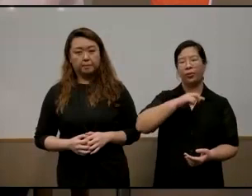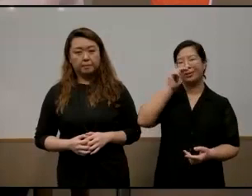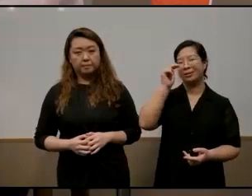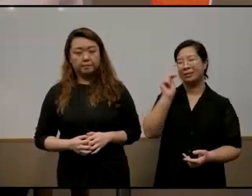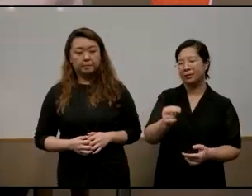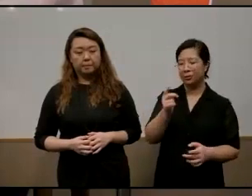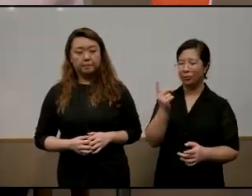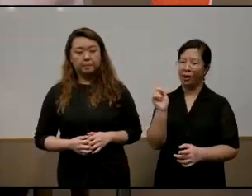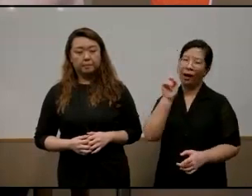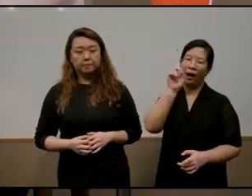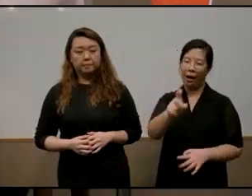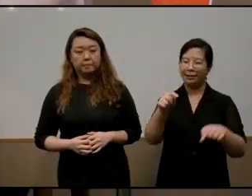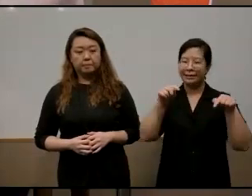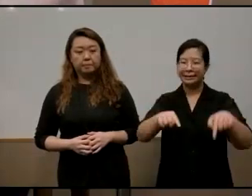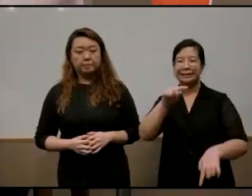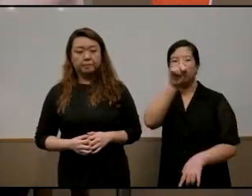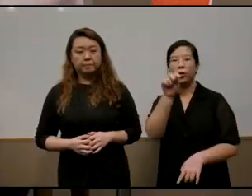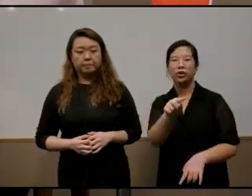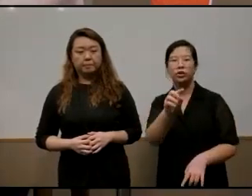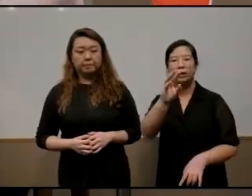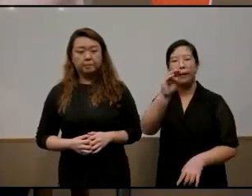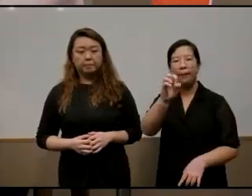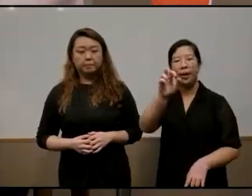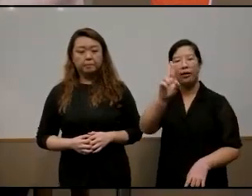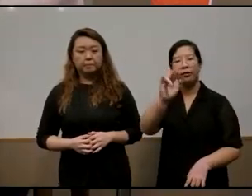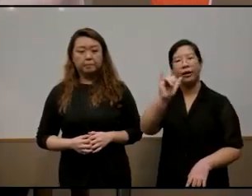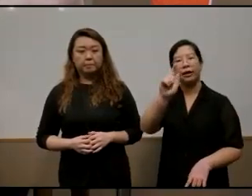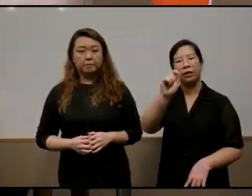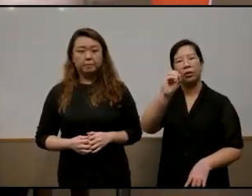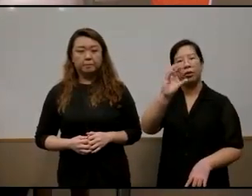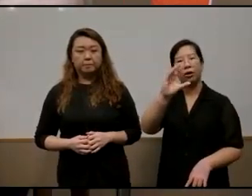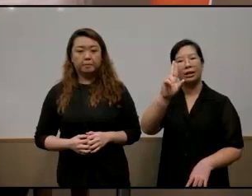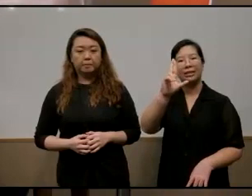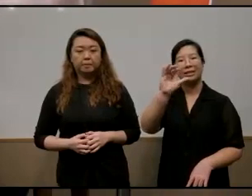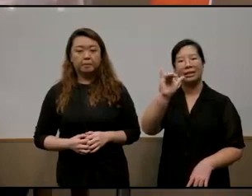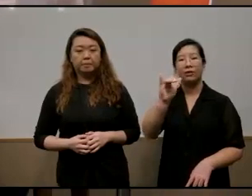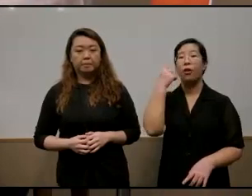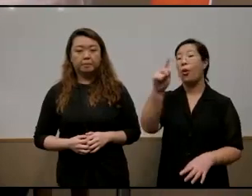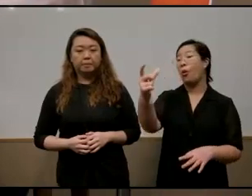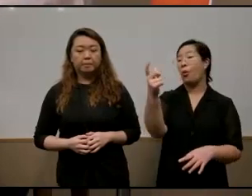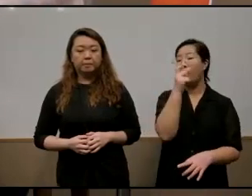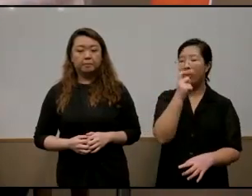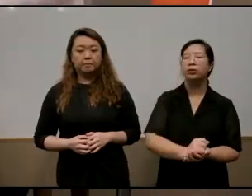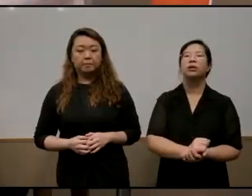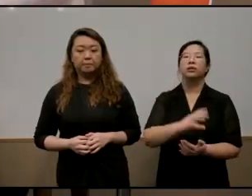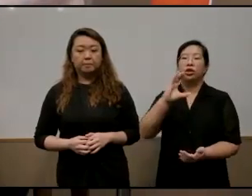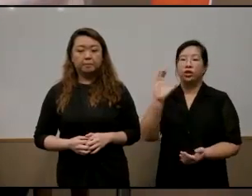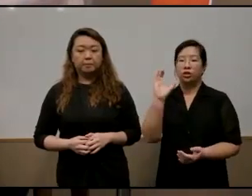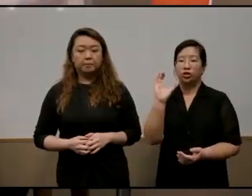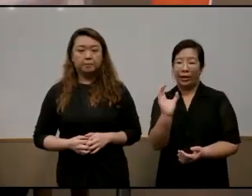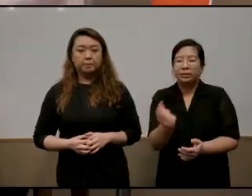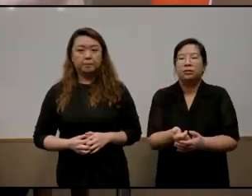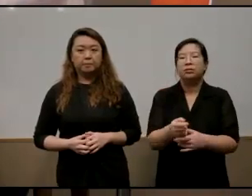asking this question meritocracy for who now in the charlene's book she gave us a quick snapshot